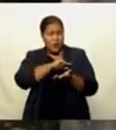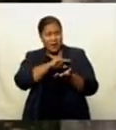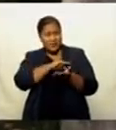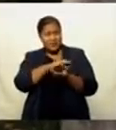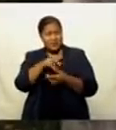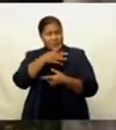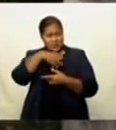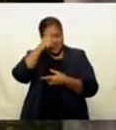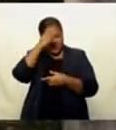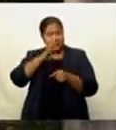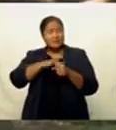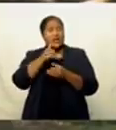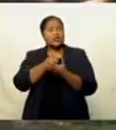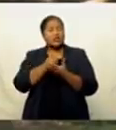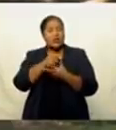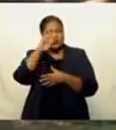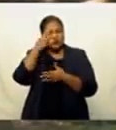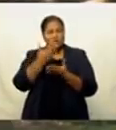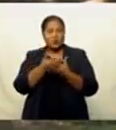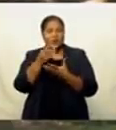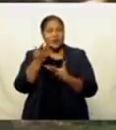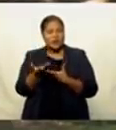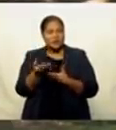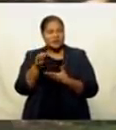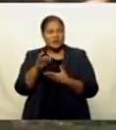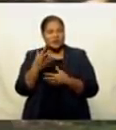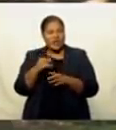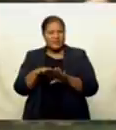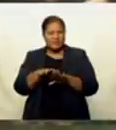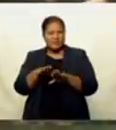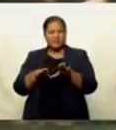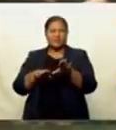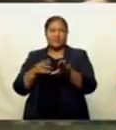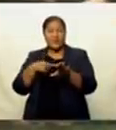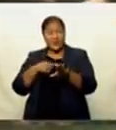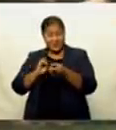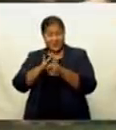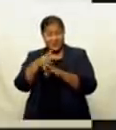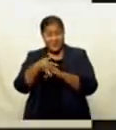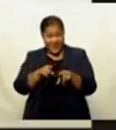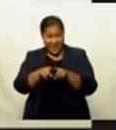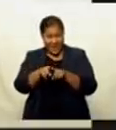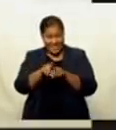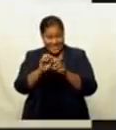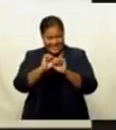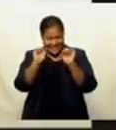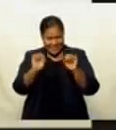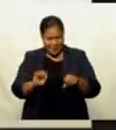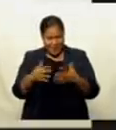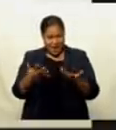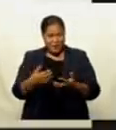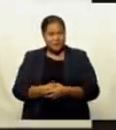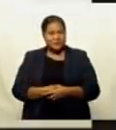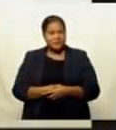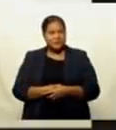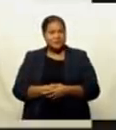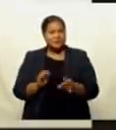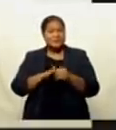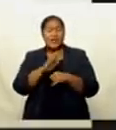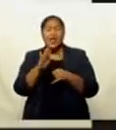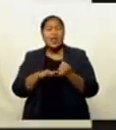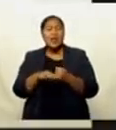while ensuring students do not fall victims to a pre-pandemic learning system. The last thing that we want to do